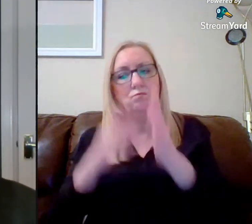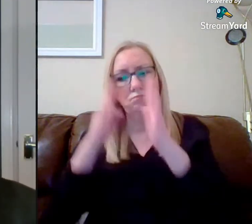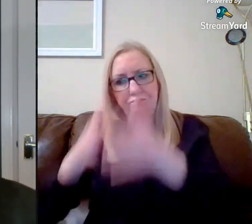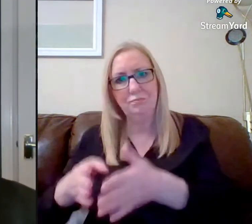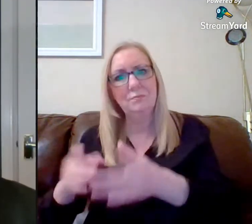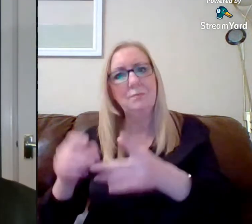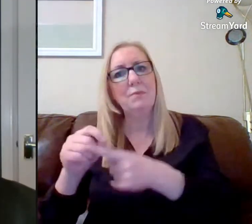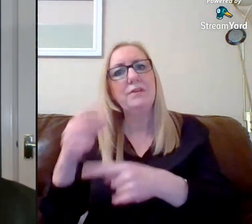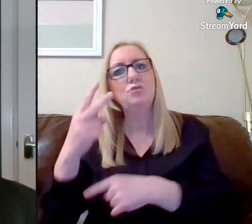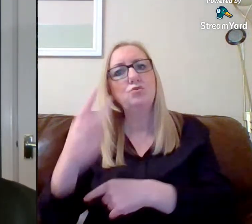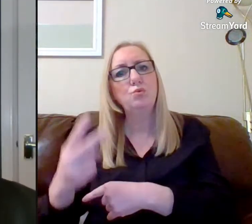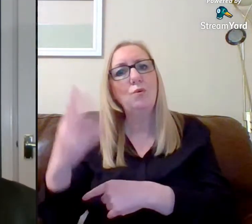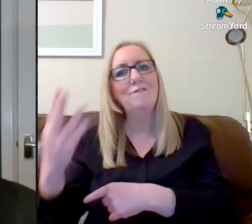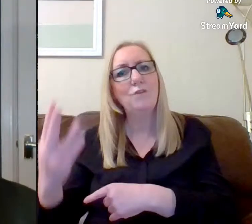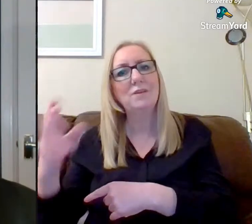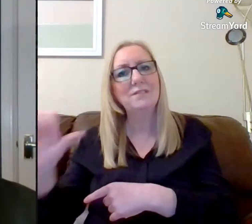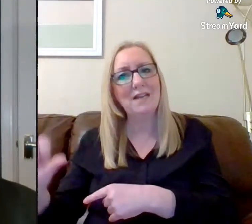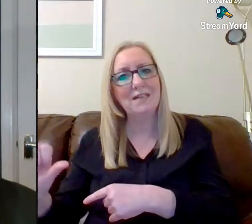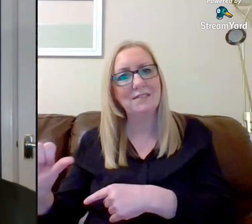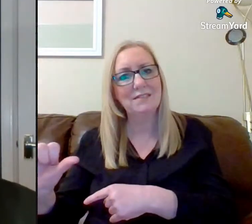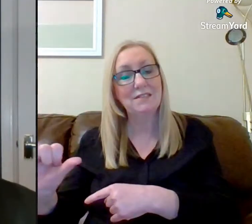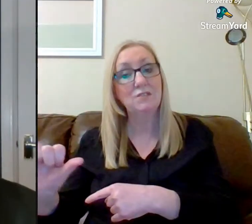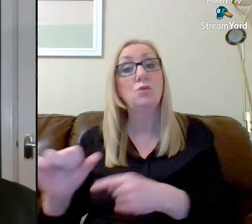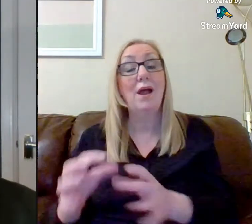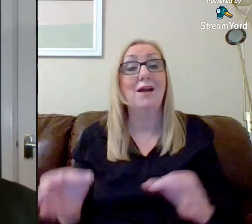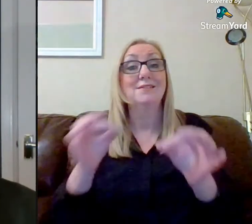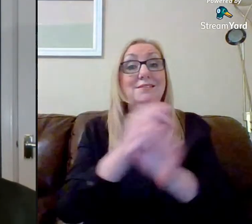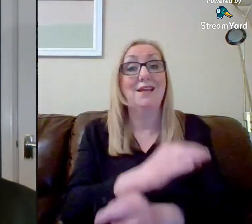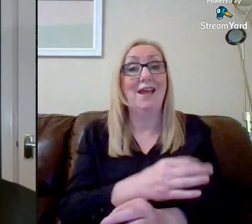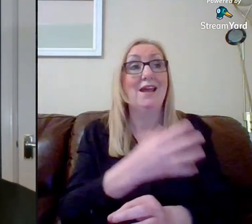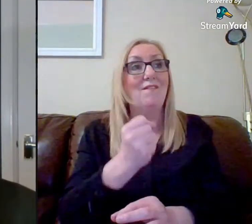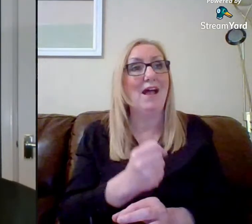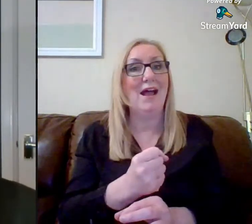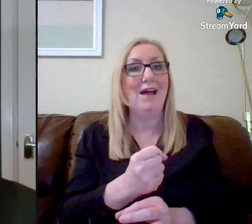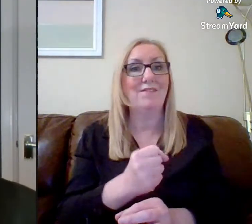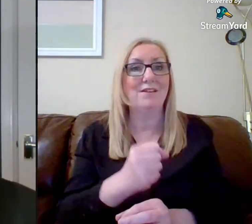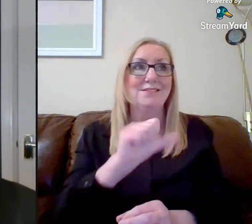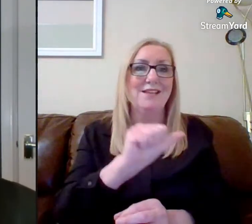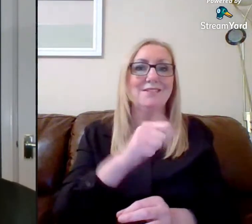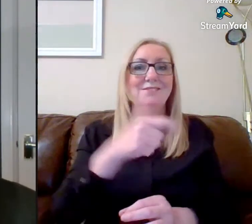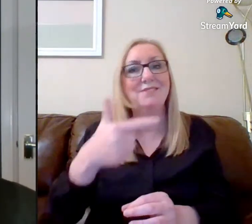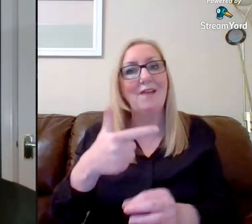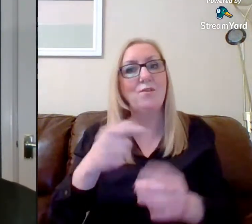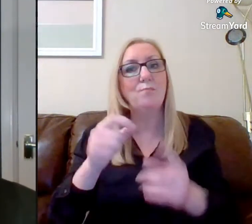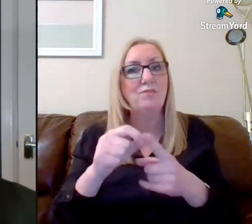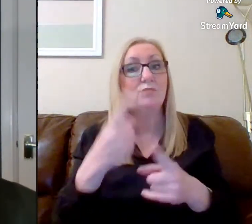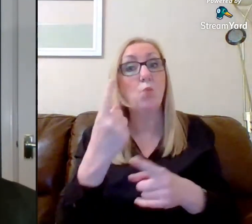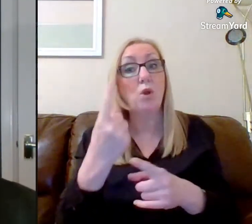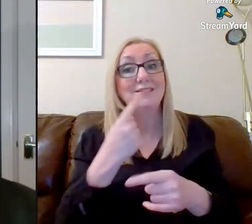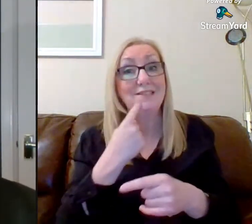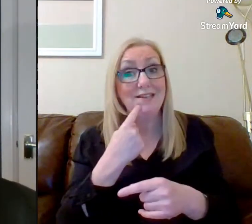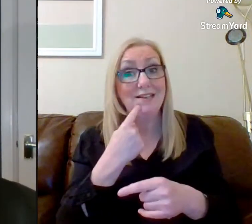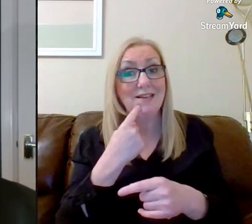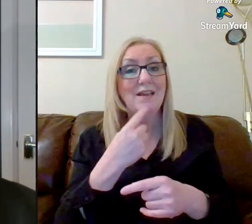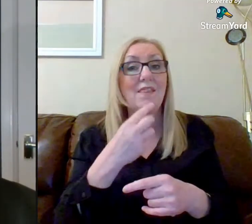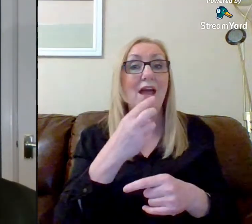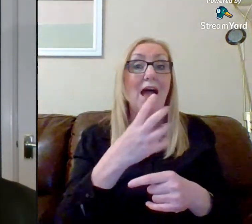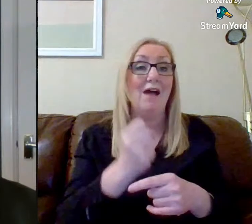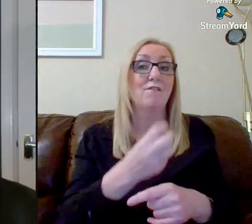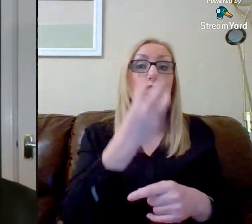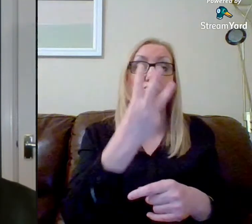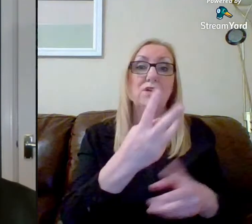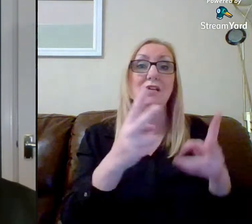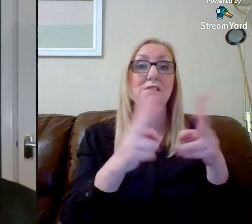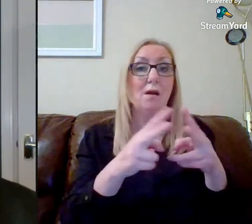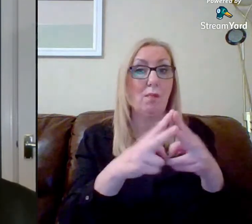what this means is that instead of having one period and having six or seven of them in a day, they have three double periods in a day.